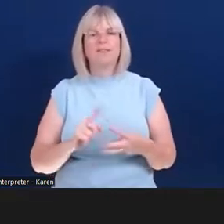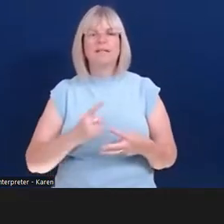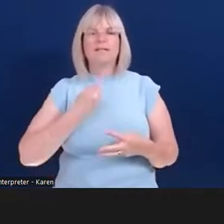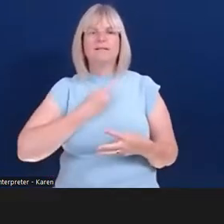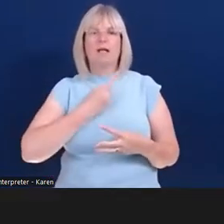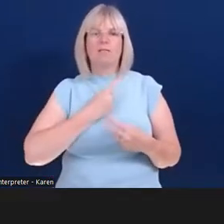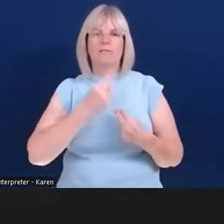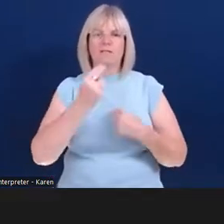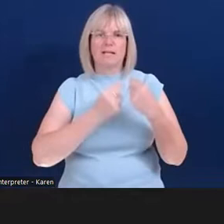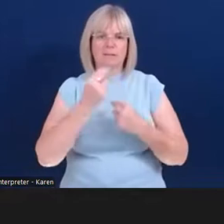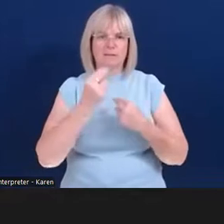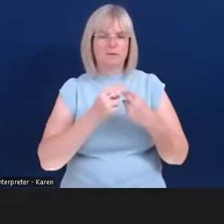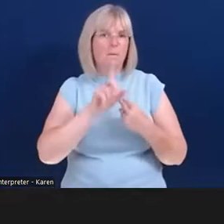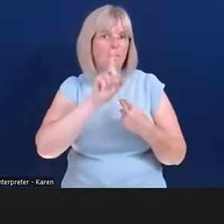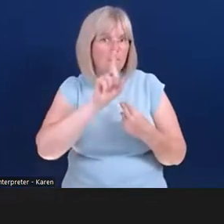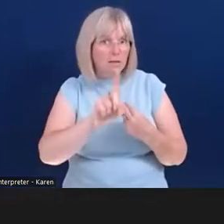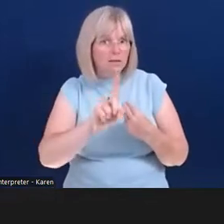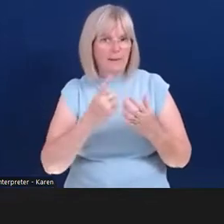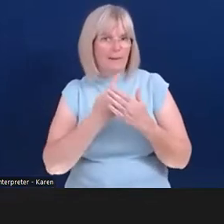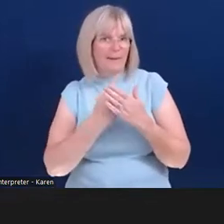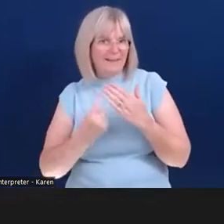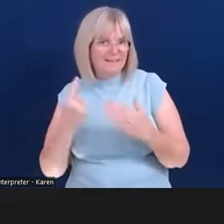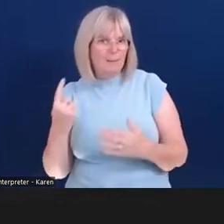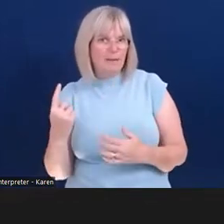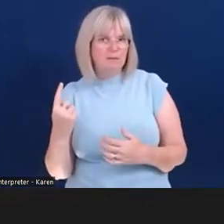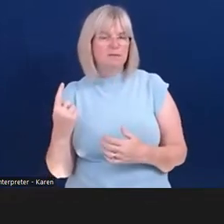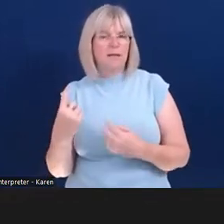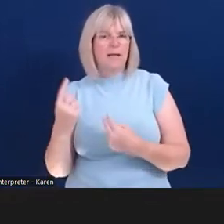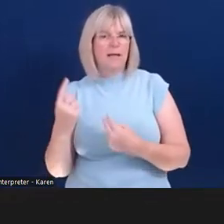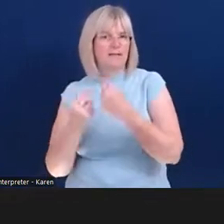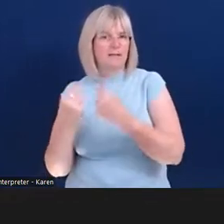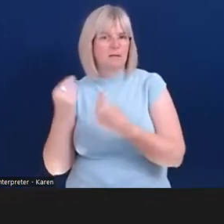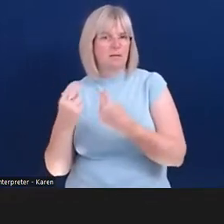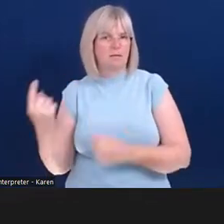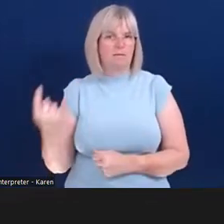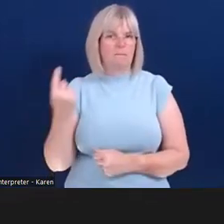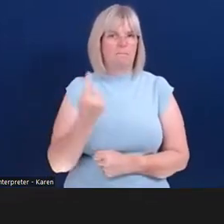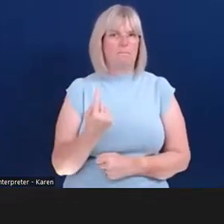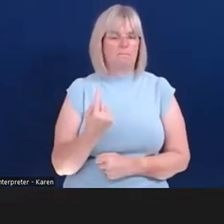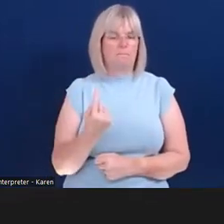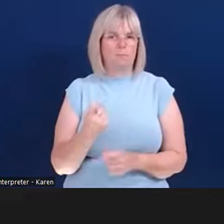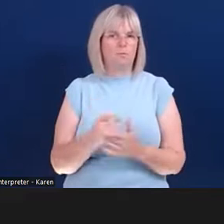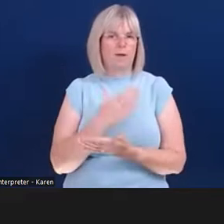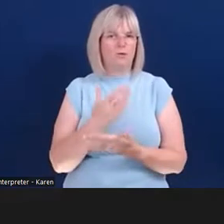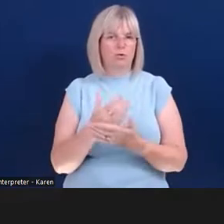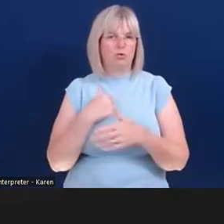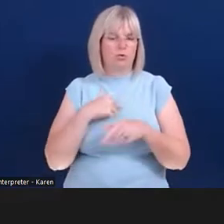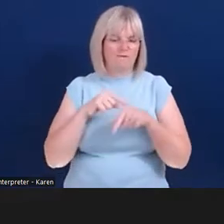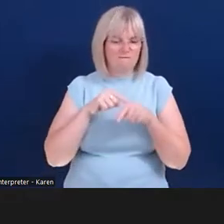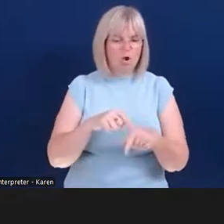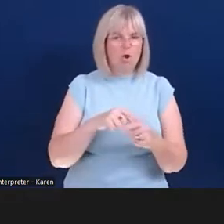assessment. However, in this case, an independent assessment would also come out to ensure that you're following all the different criteria of